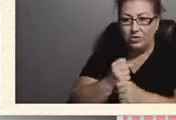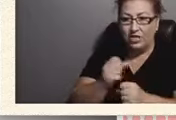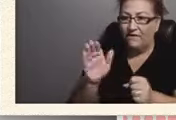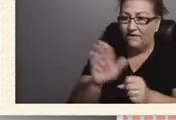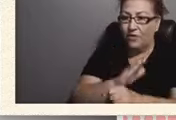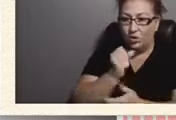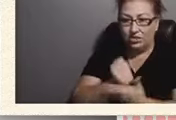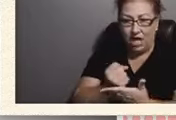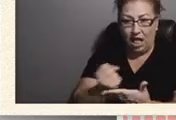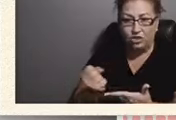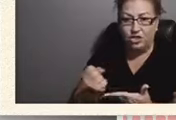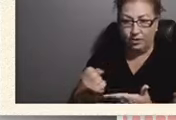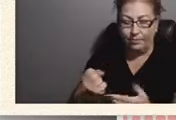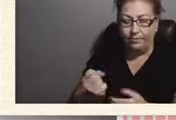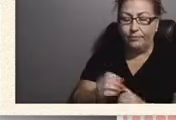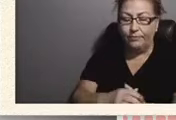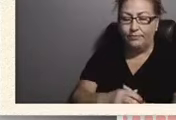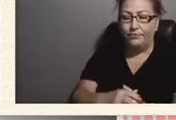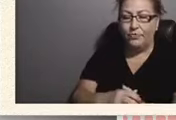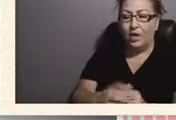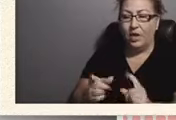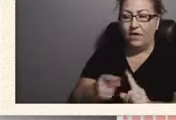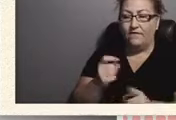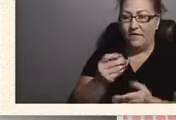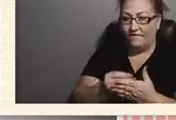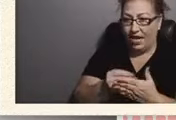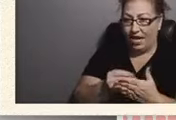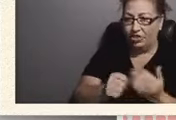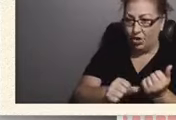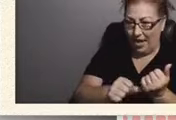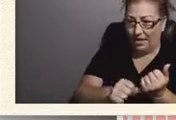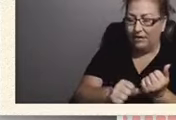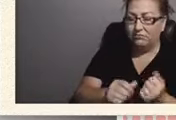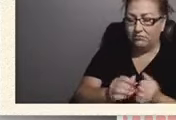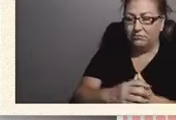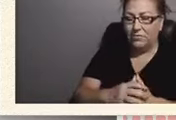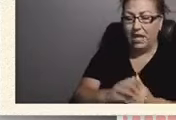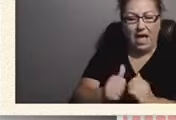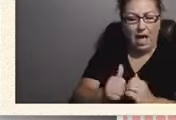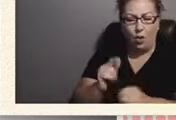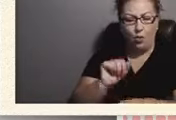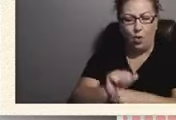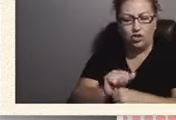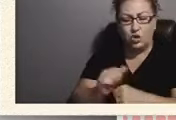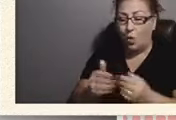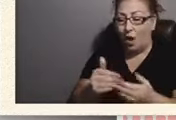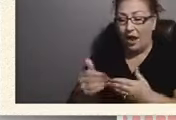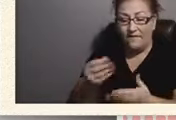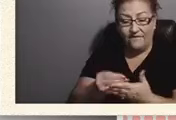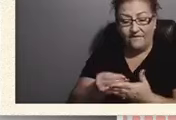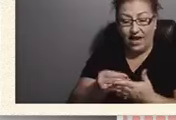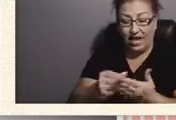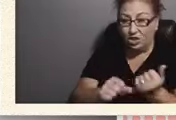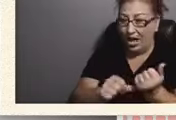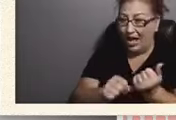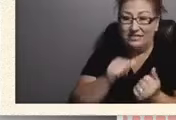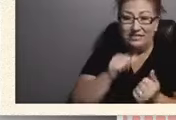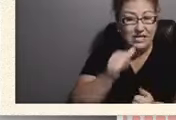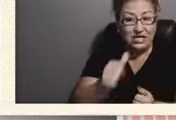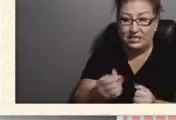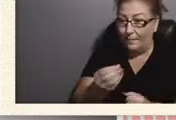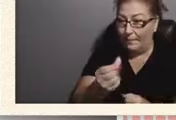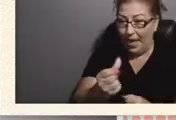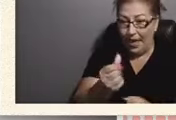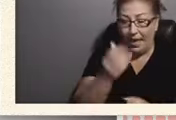from financial aid, basically how it works. They, whatever financial aid doesn't cover because his